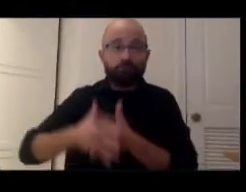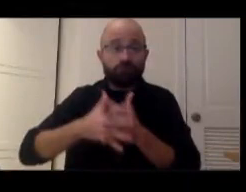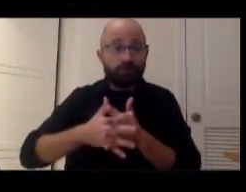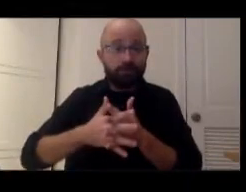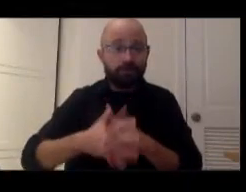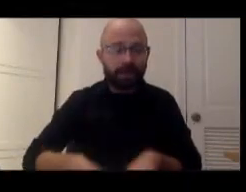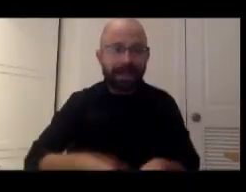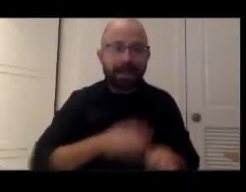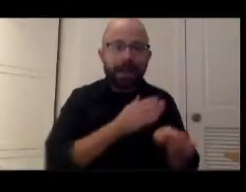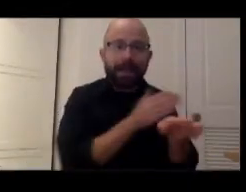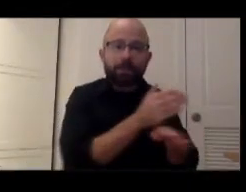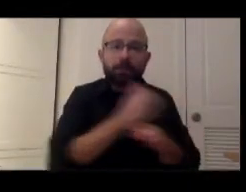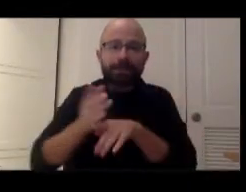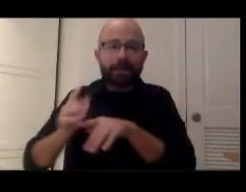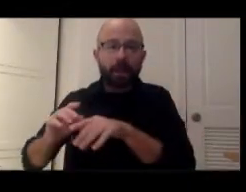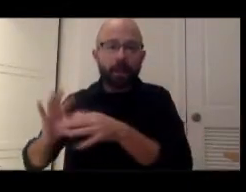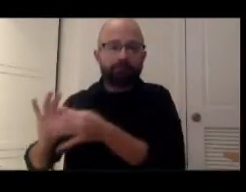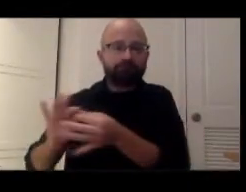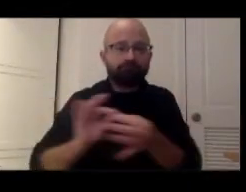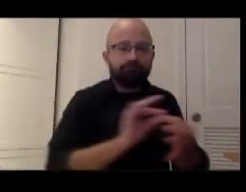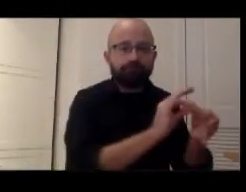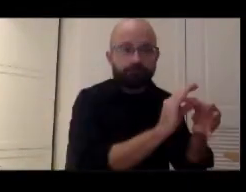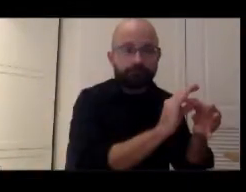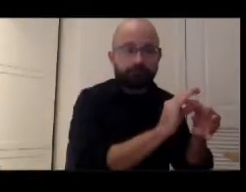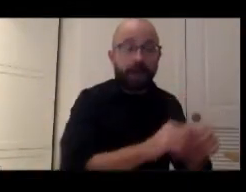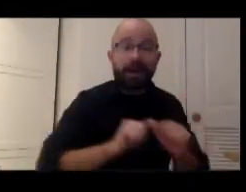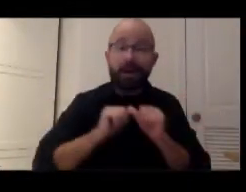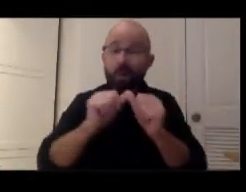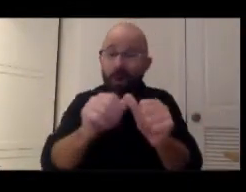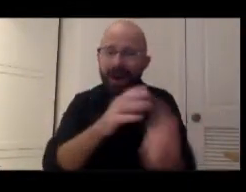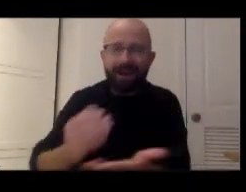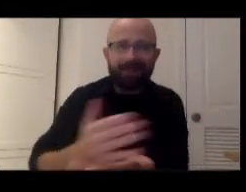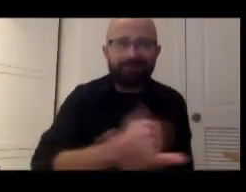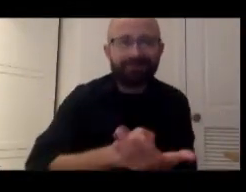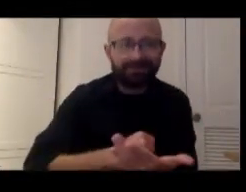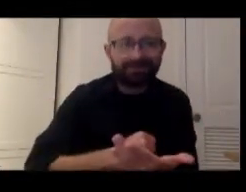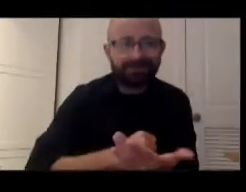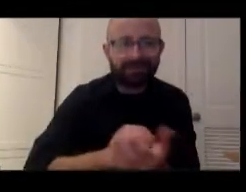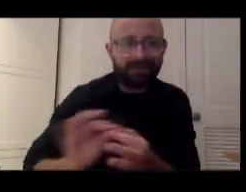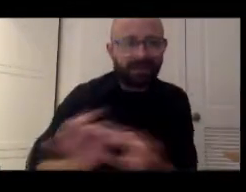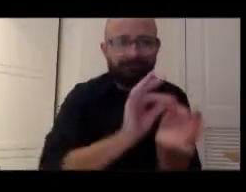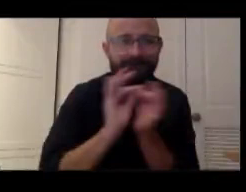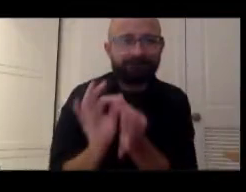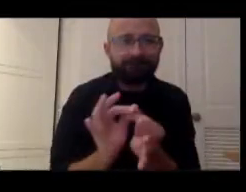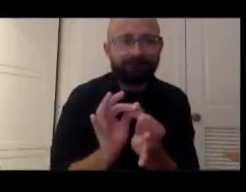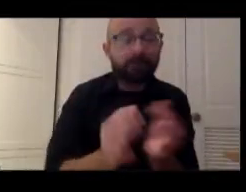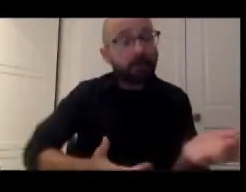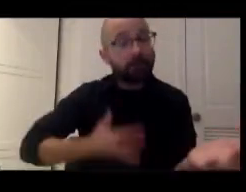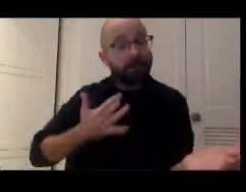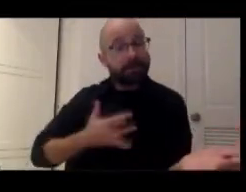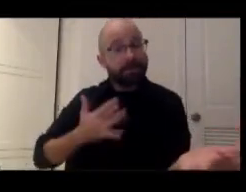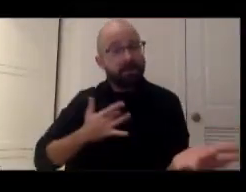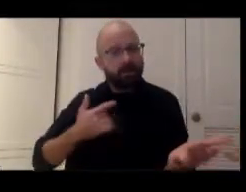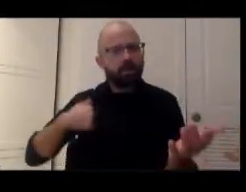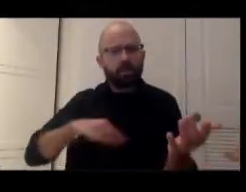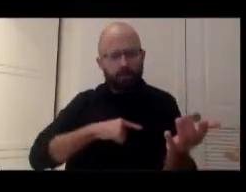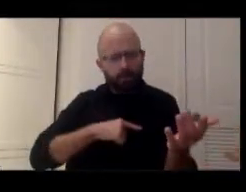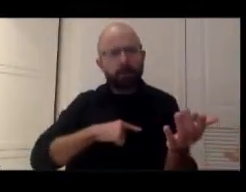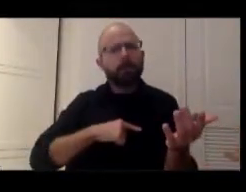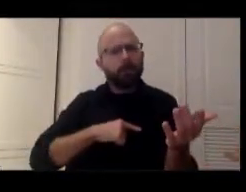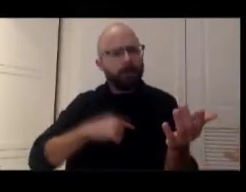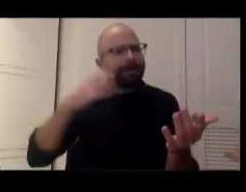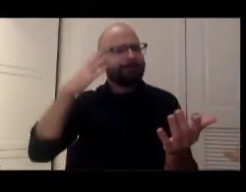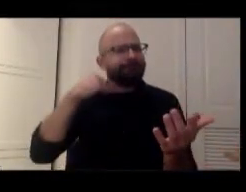and it's ongoing and it's collective. So this has been, we're currently moving through a really difficult